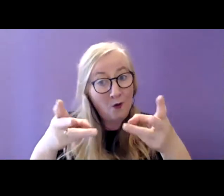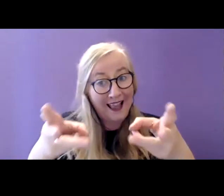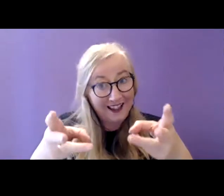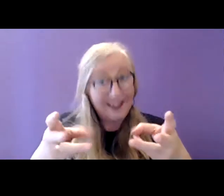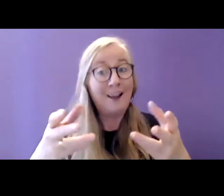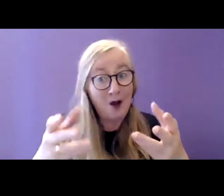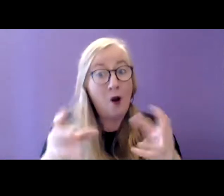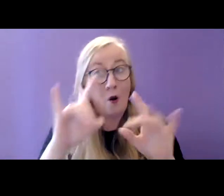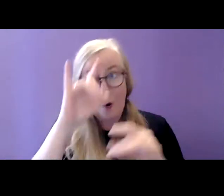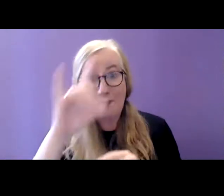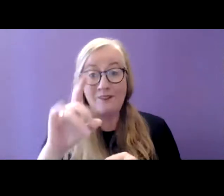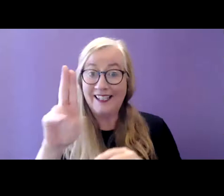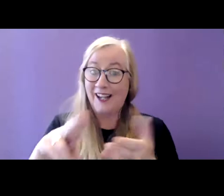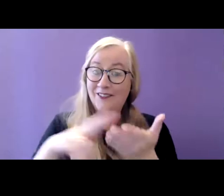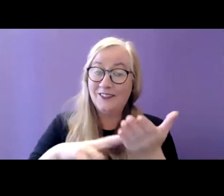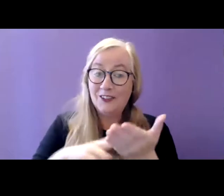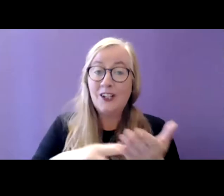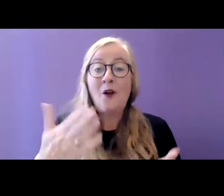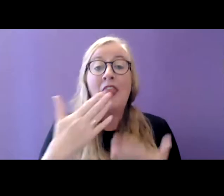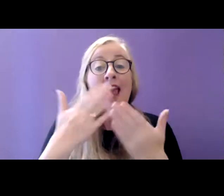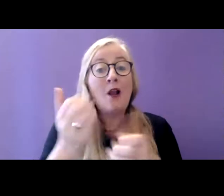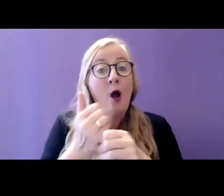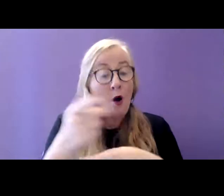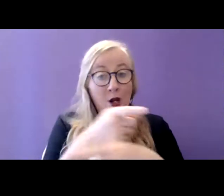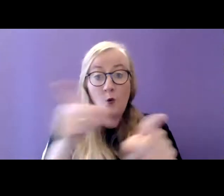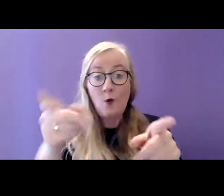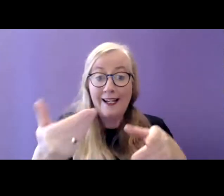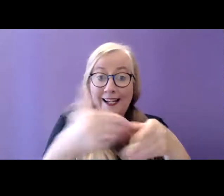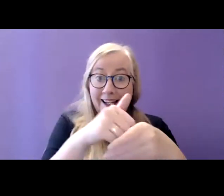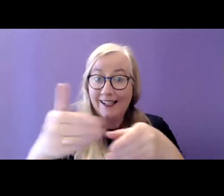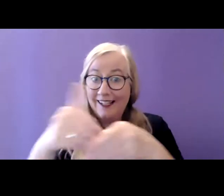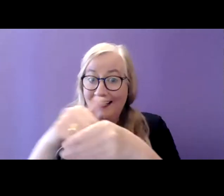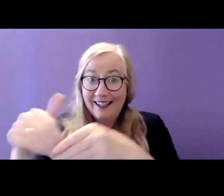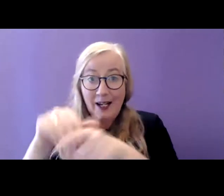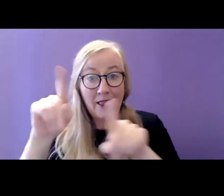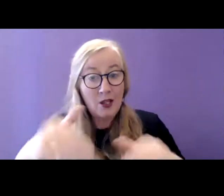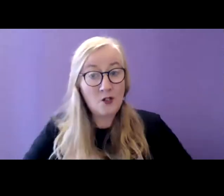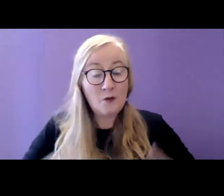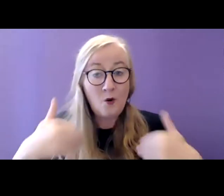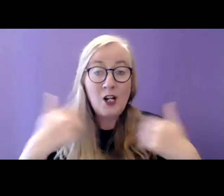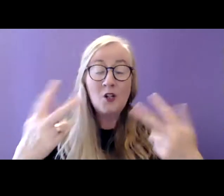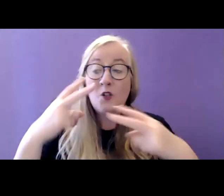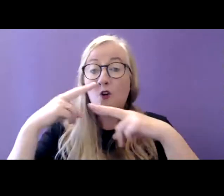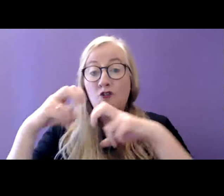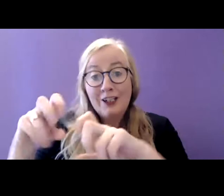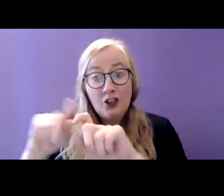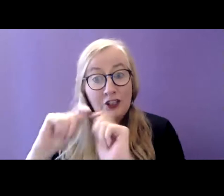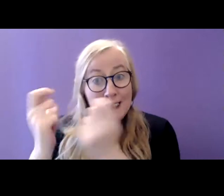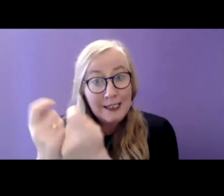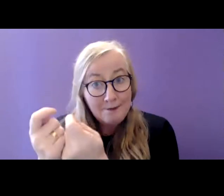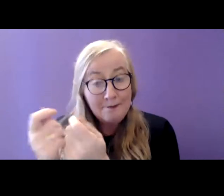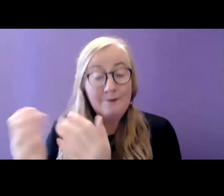productive. I'd like to thank all the participants coming here this morning so the research teams and also those who've